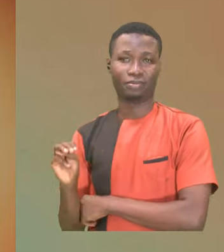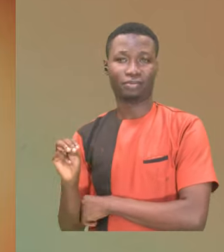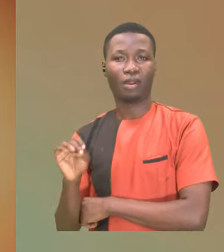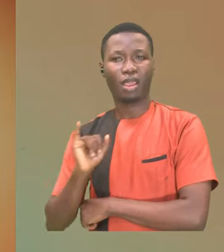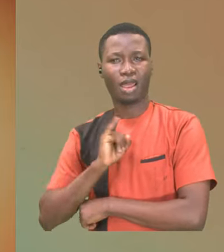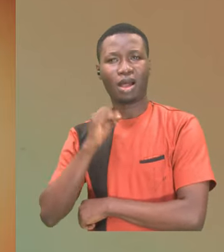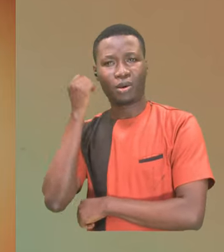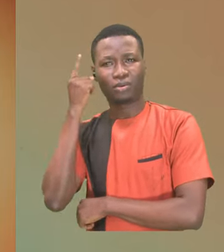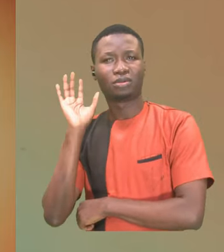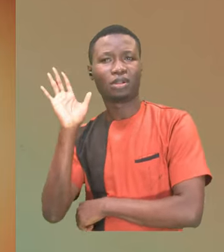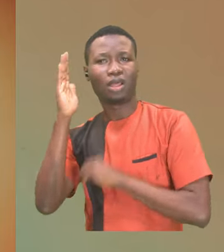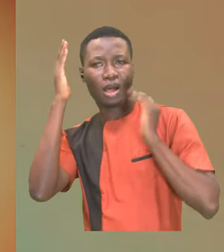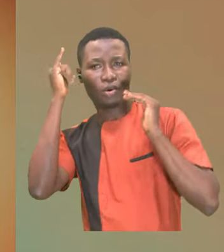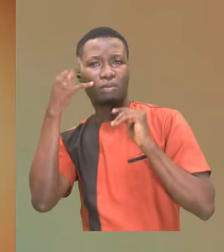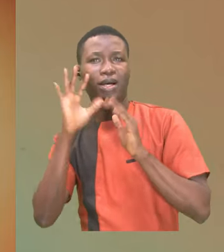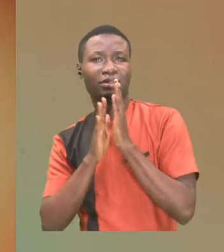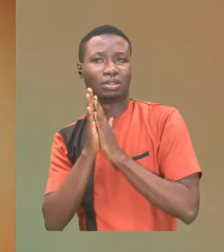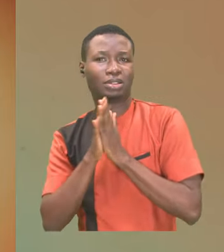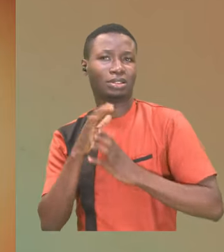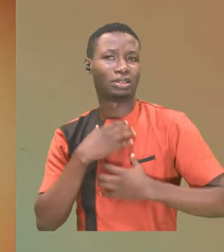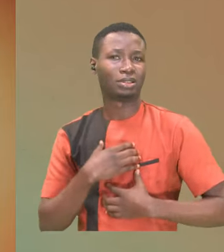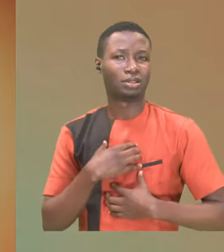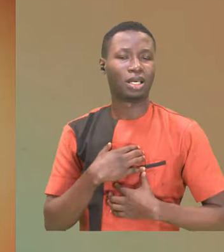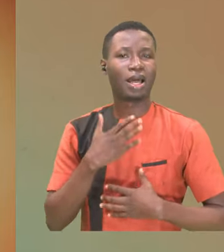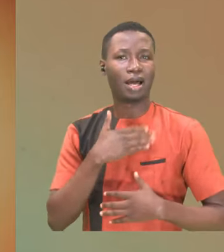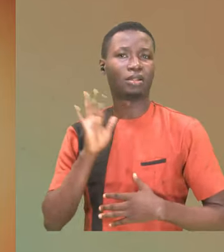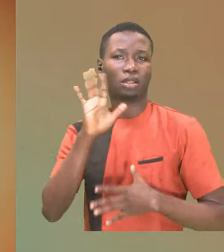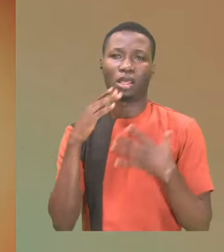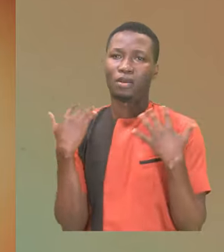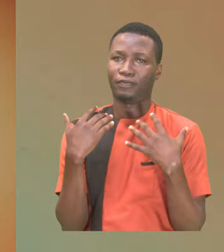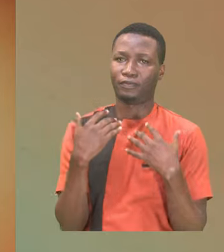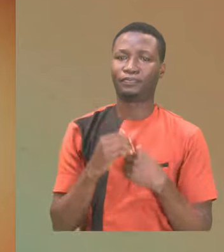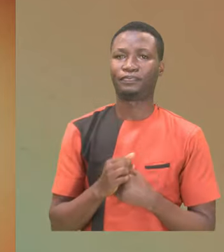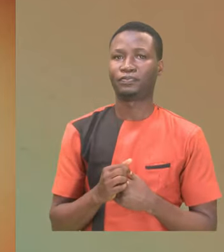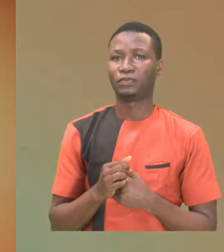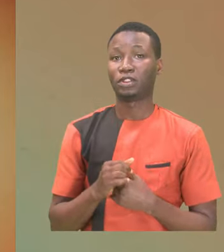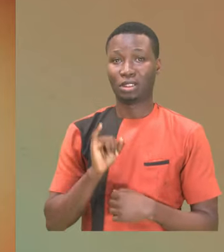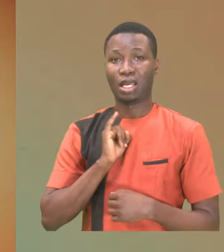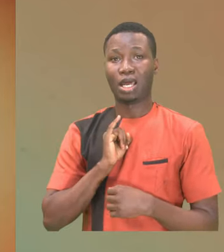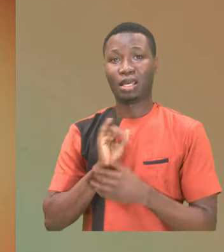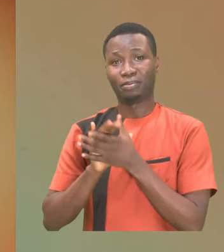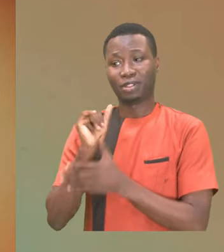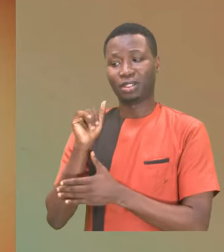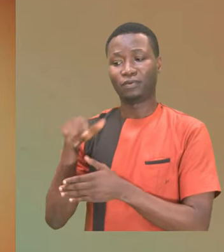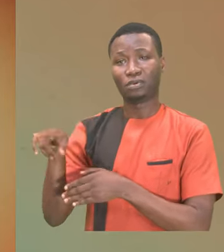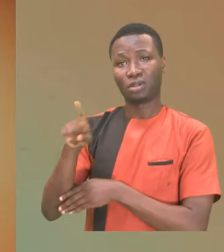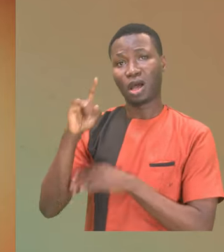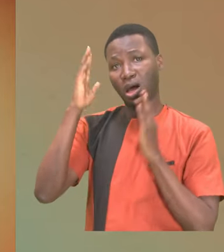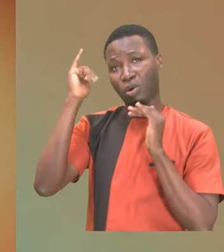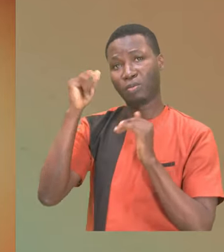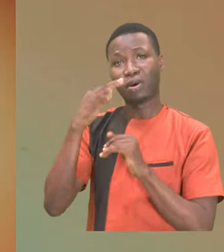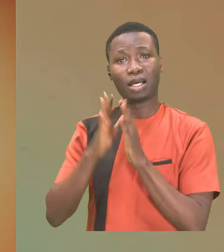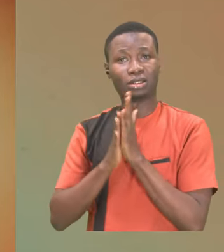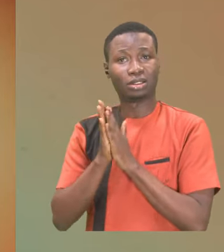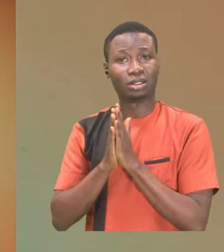I know their hopes and aspirations and their fears, and I believe that in those hopes and aspirations